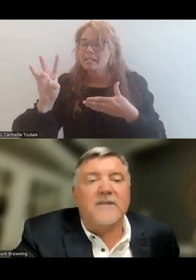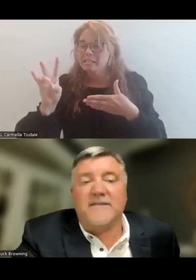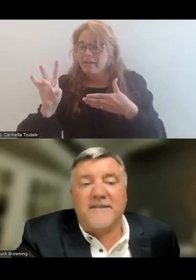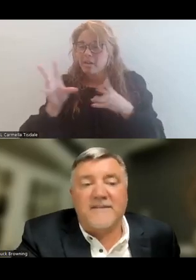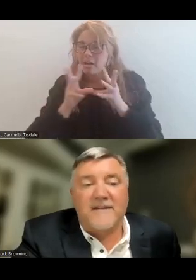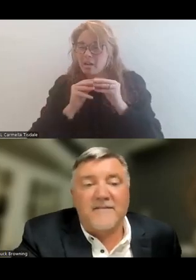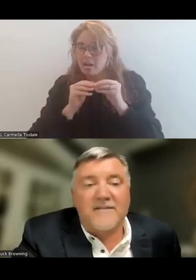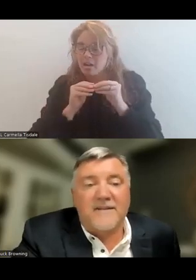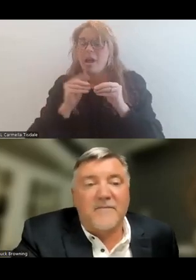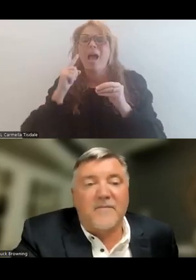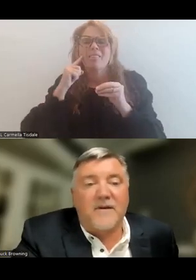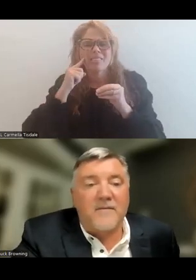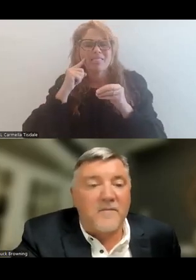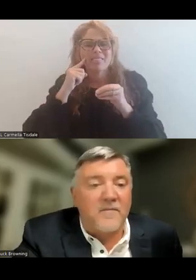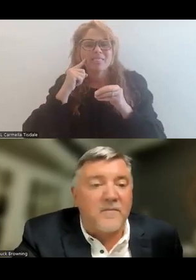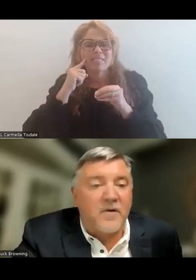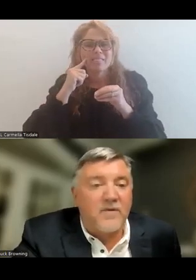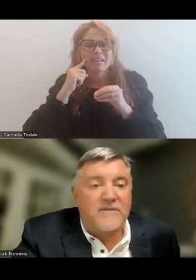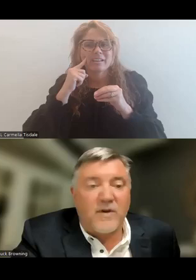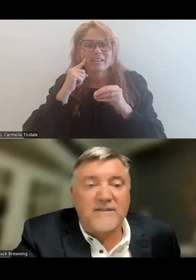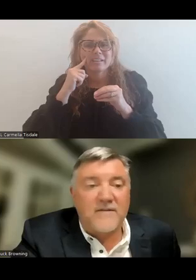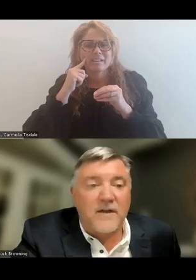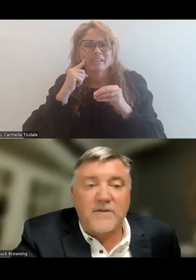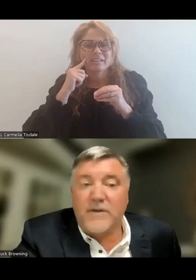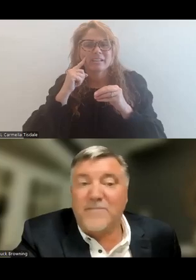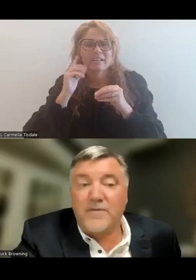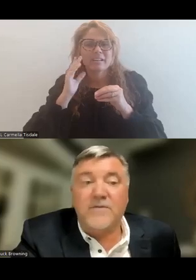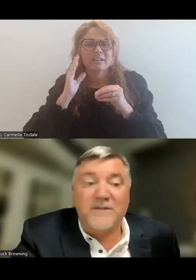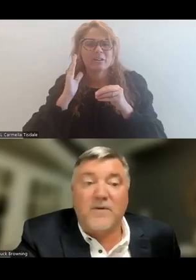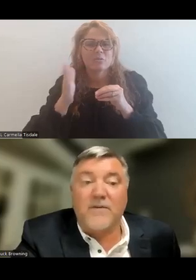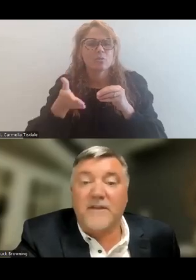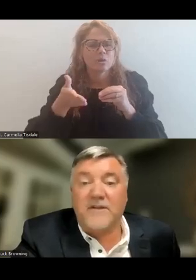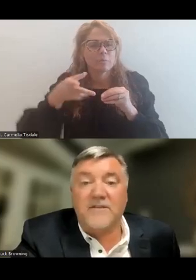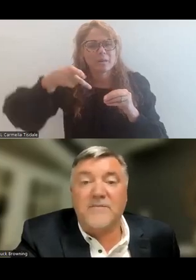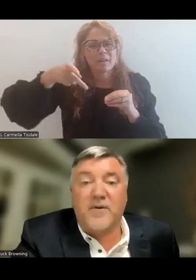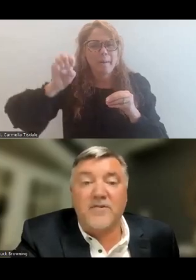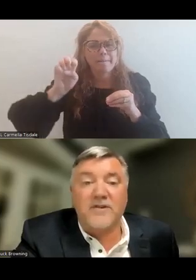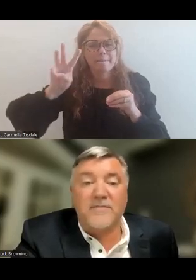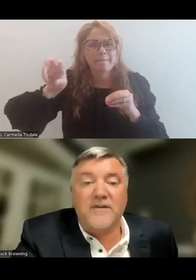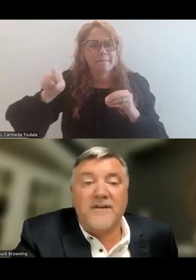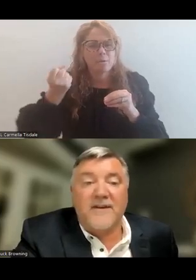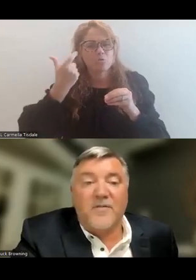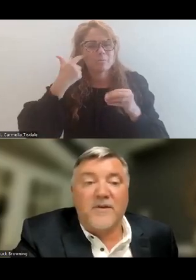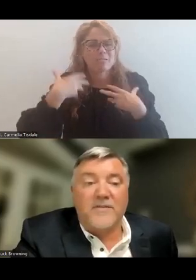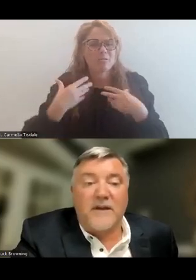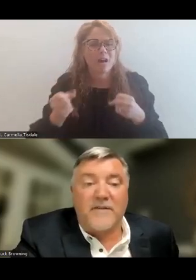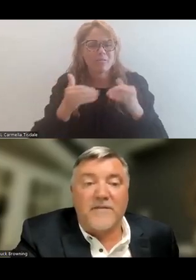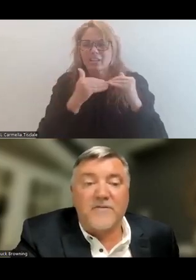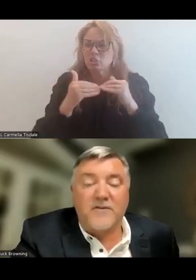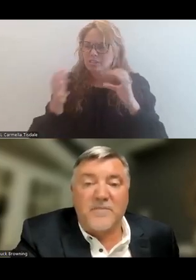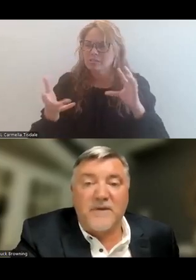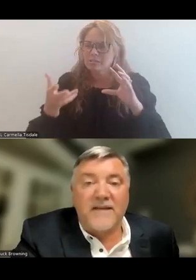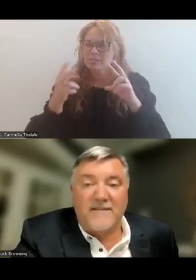I believe, yes, it's going to be Mara Weinstein doing Pew's Mental Health and Justice Partnerships. We